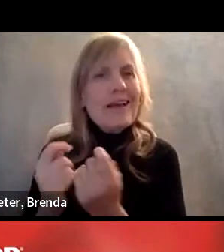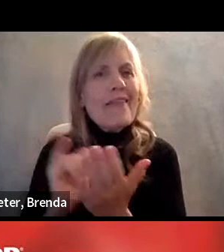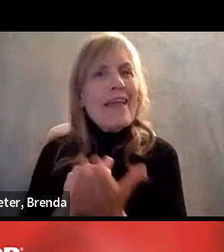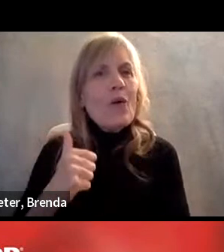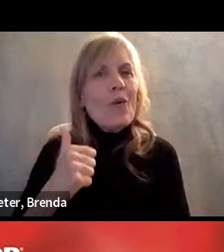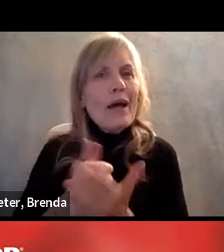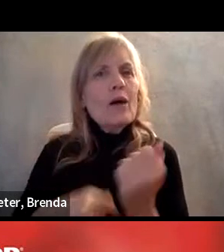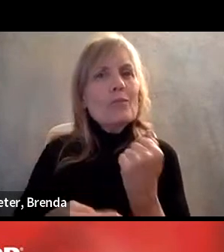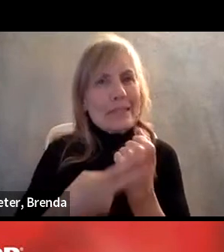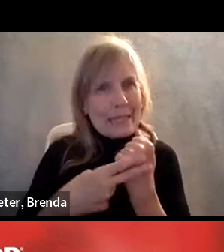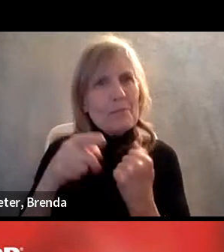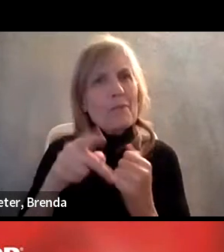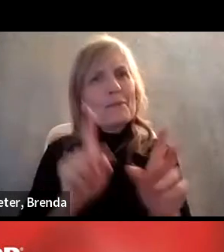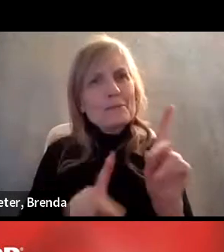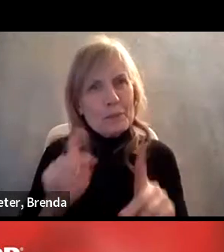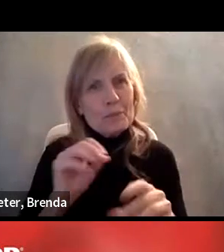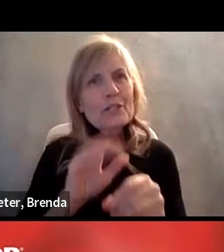business.